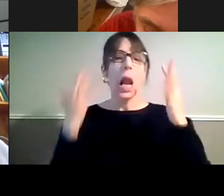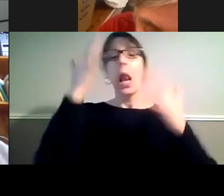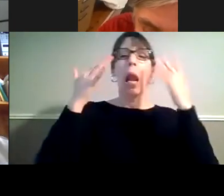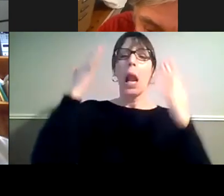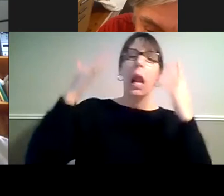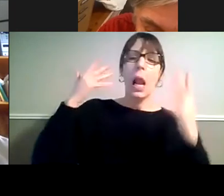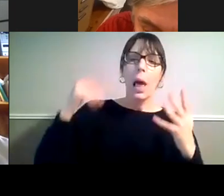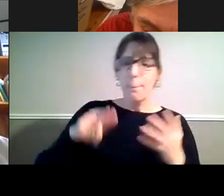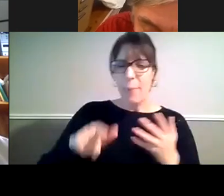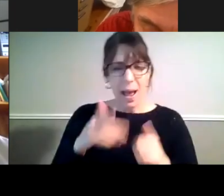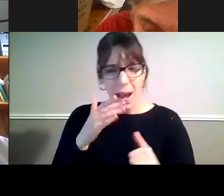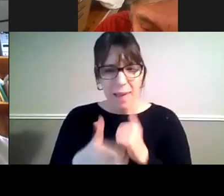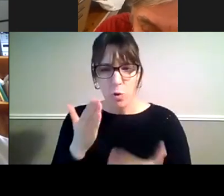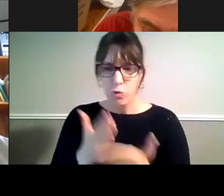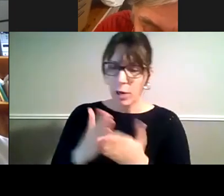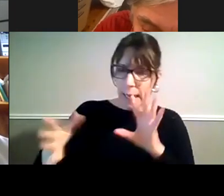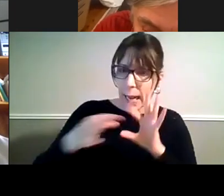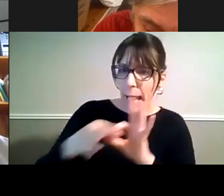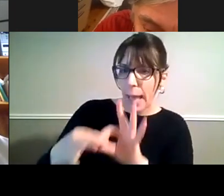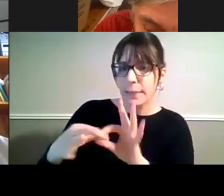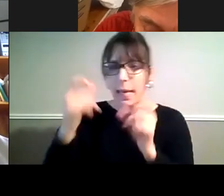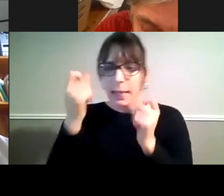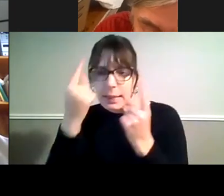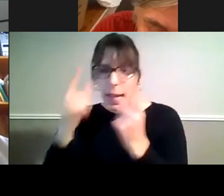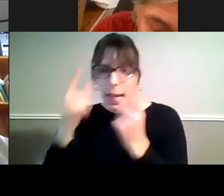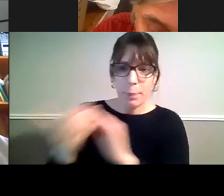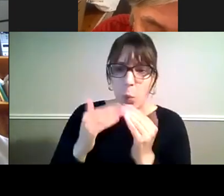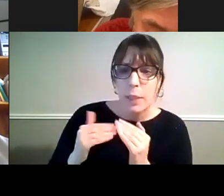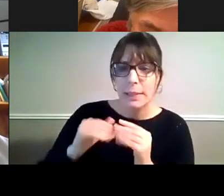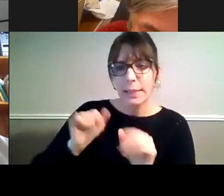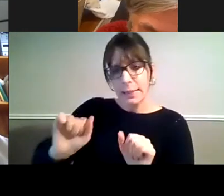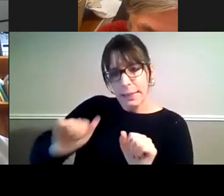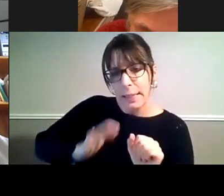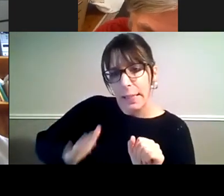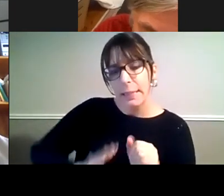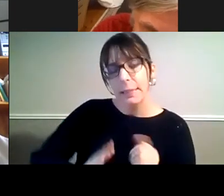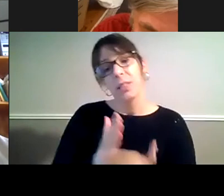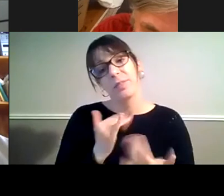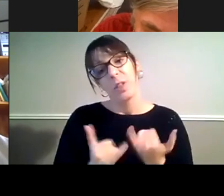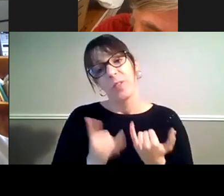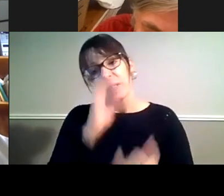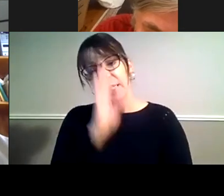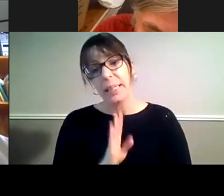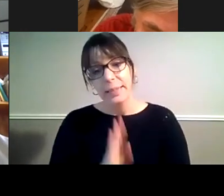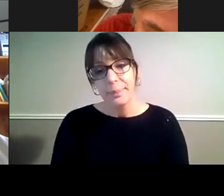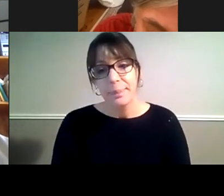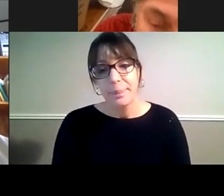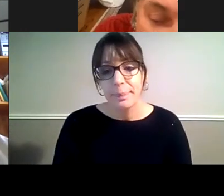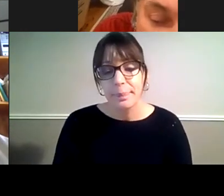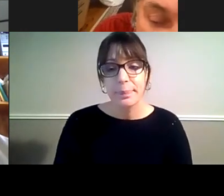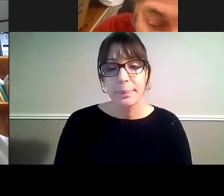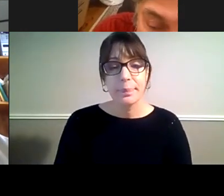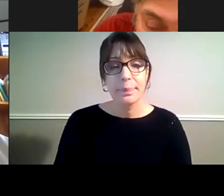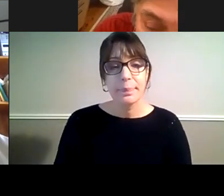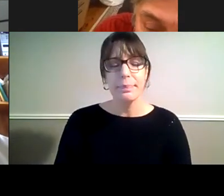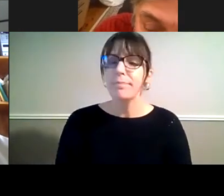desensitising them to what the humanity is about and I'm greatly saddened by that. Yeah. Melissa,